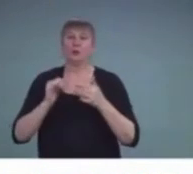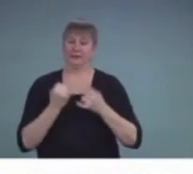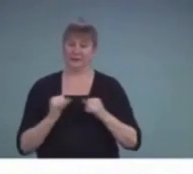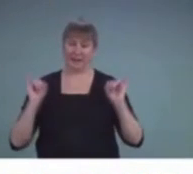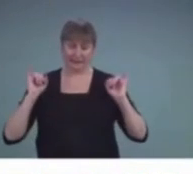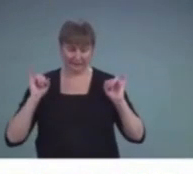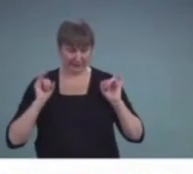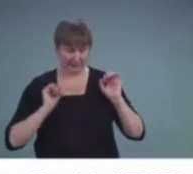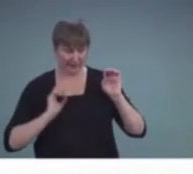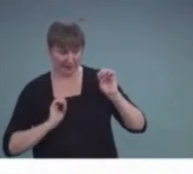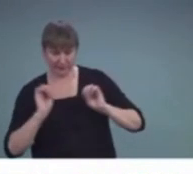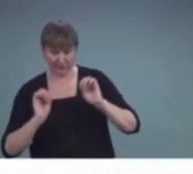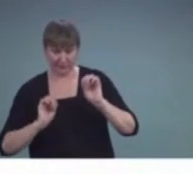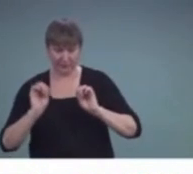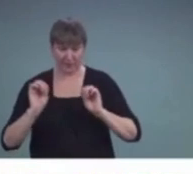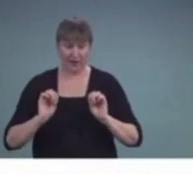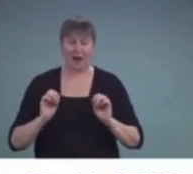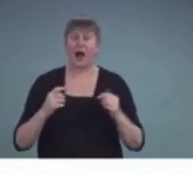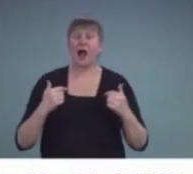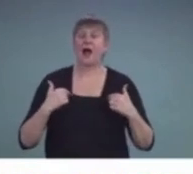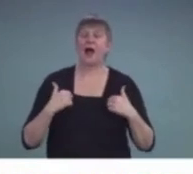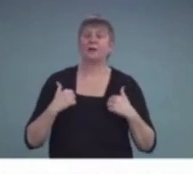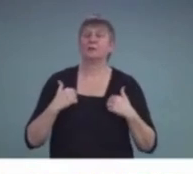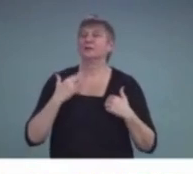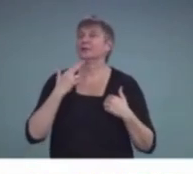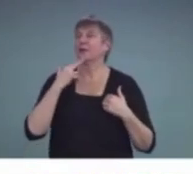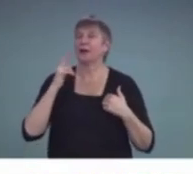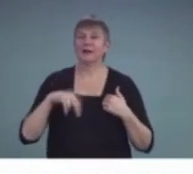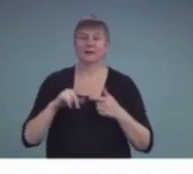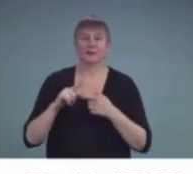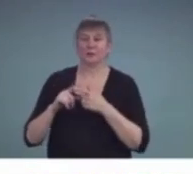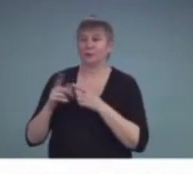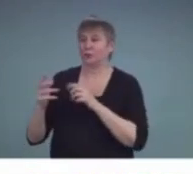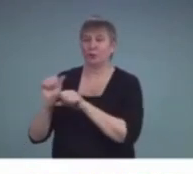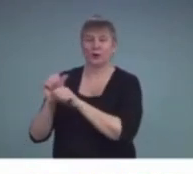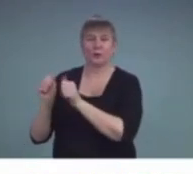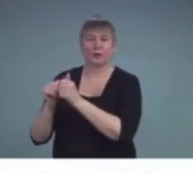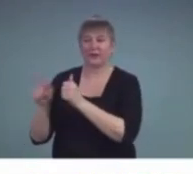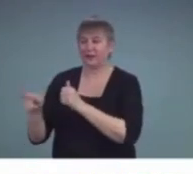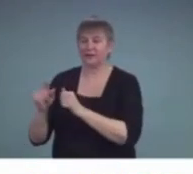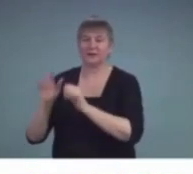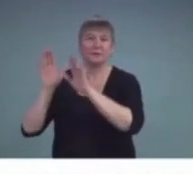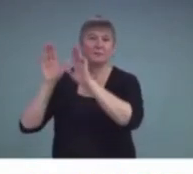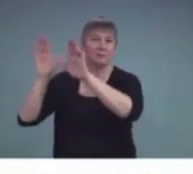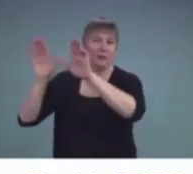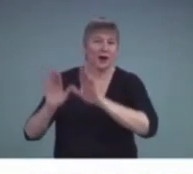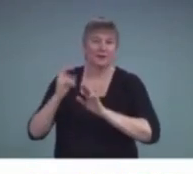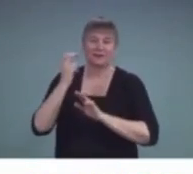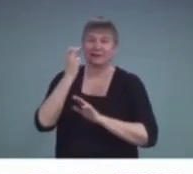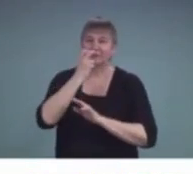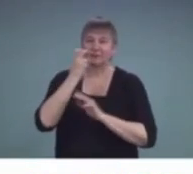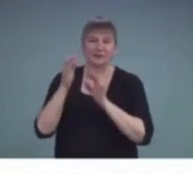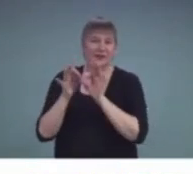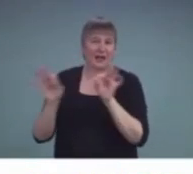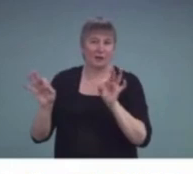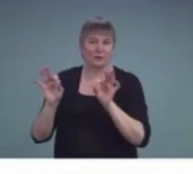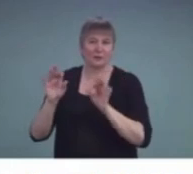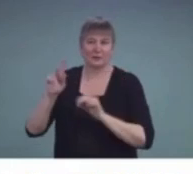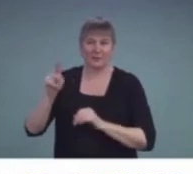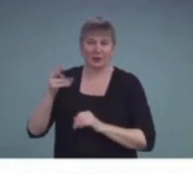And I was so lucky to get hooked up with this marvelous speech-language pathologist. I can't say enough about